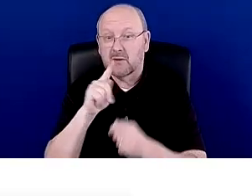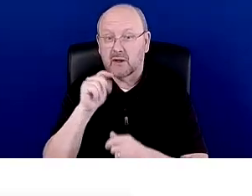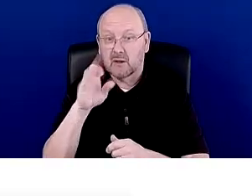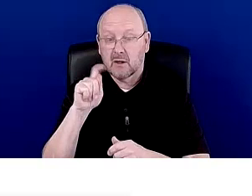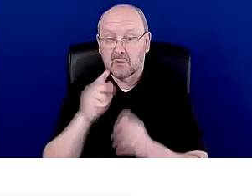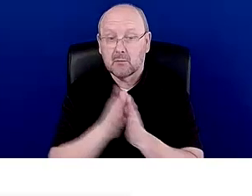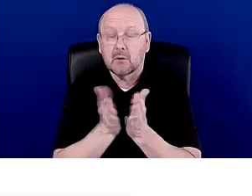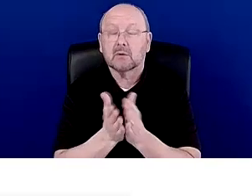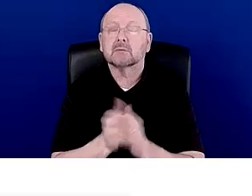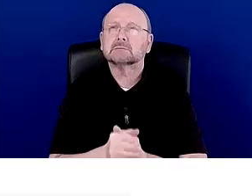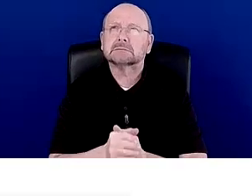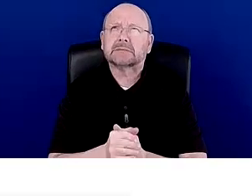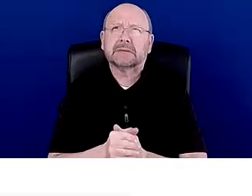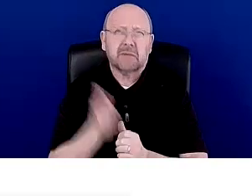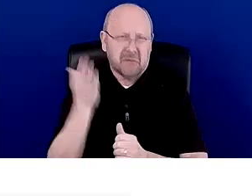Um,